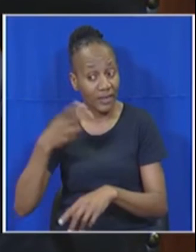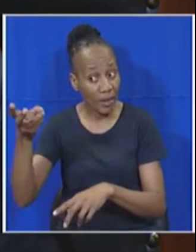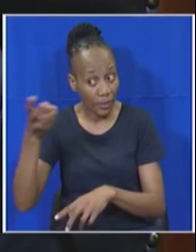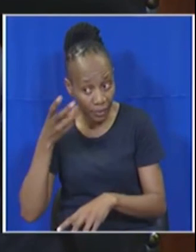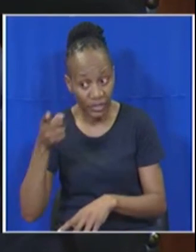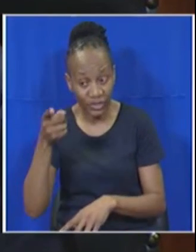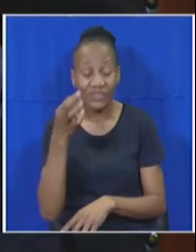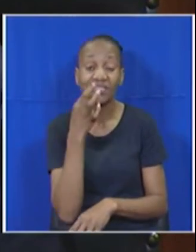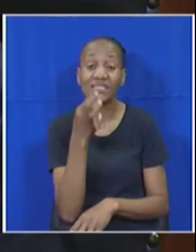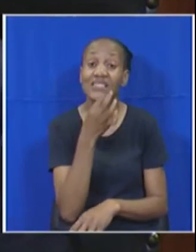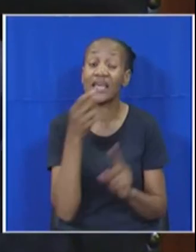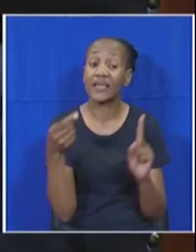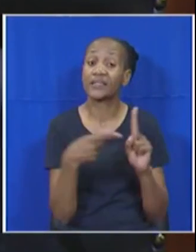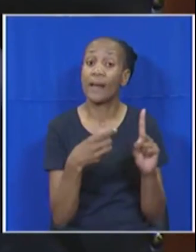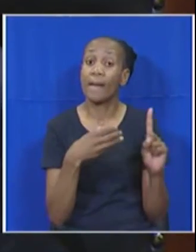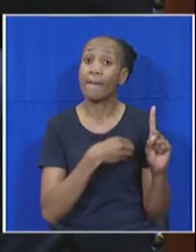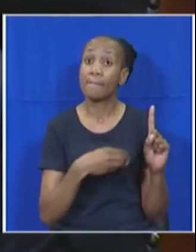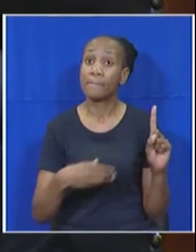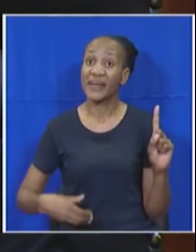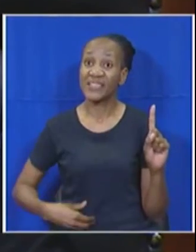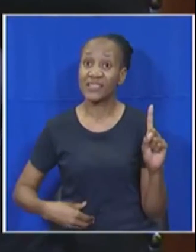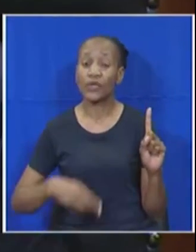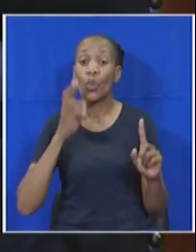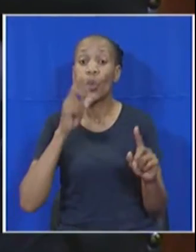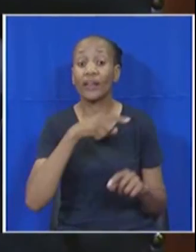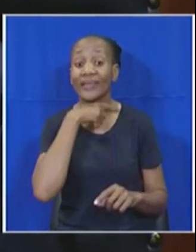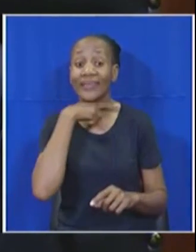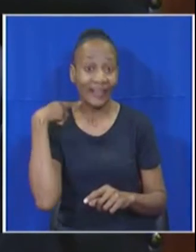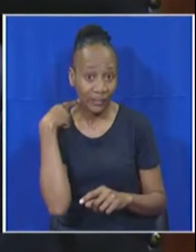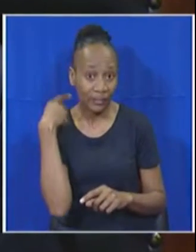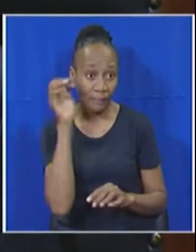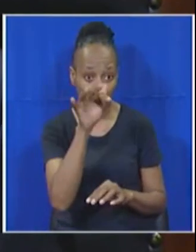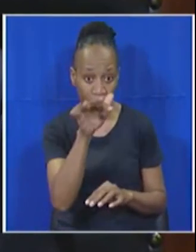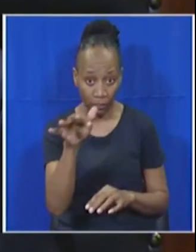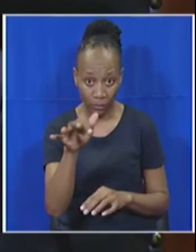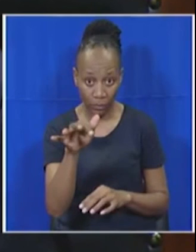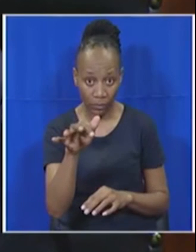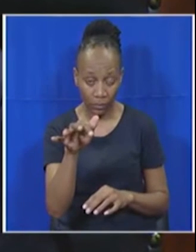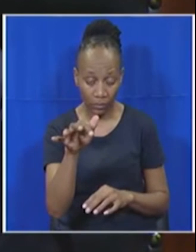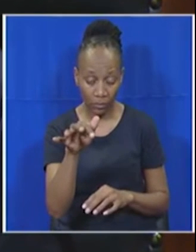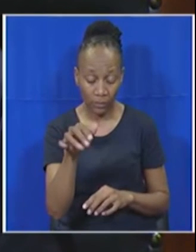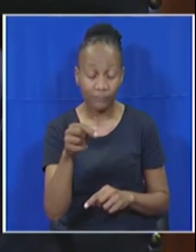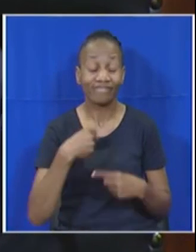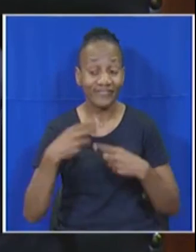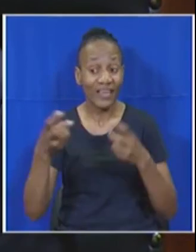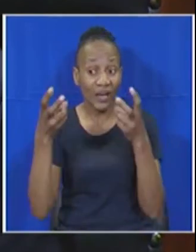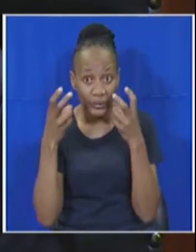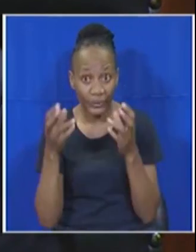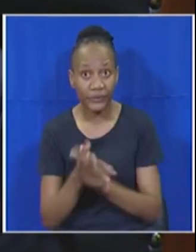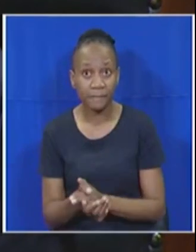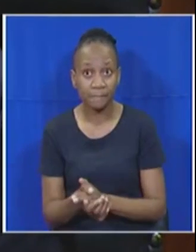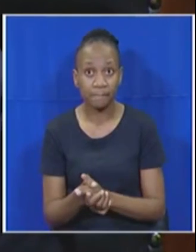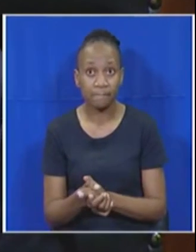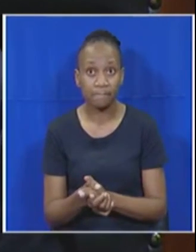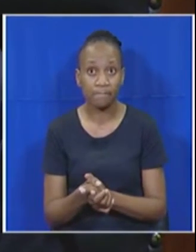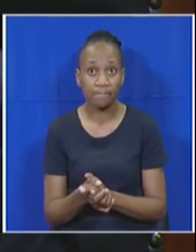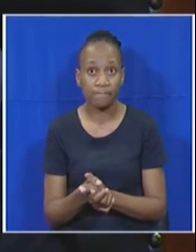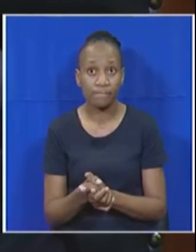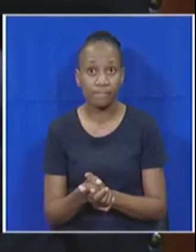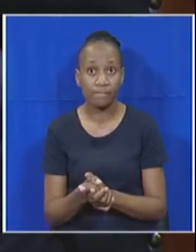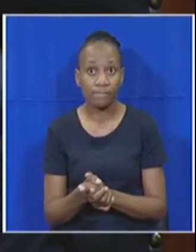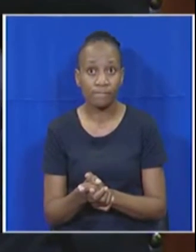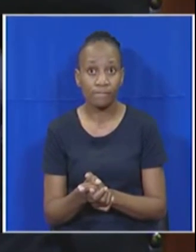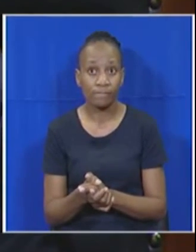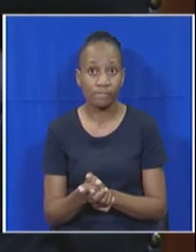You further said the president is going to kill you. That's imputing a motive